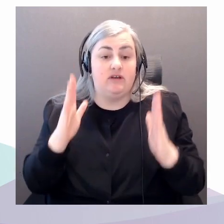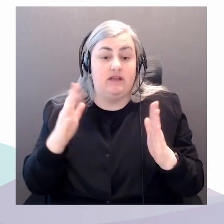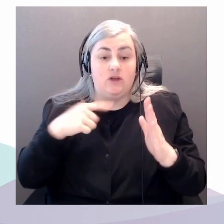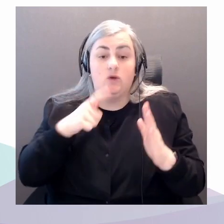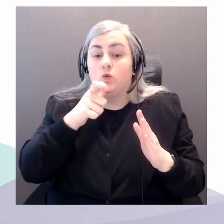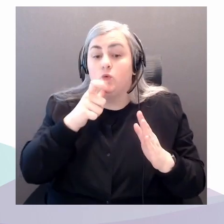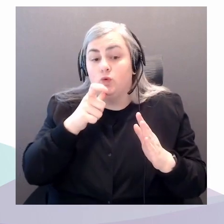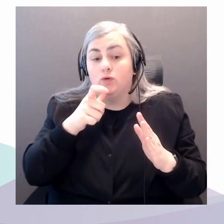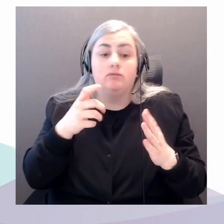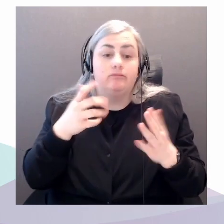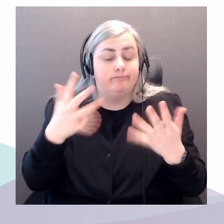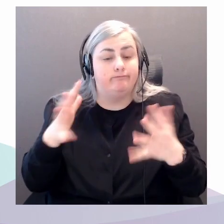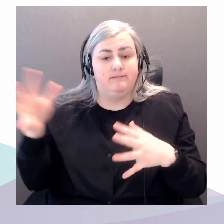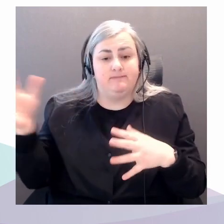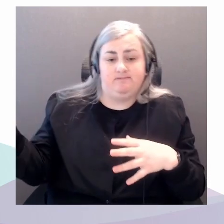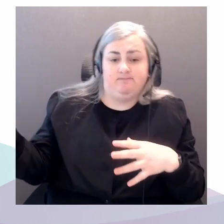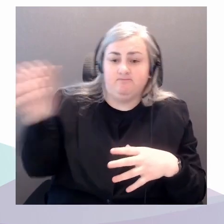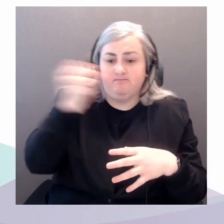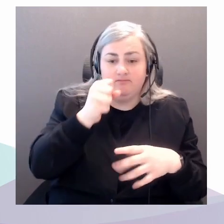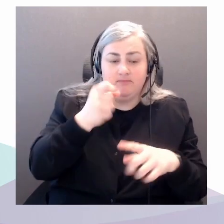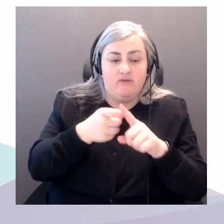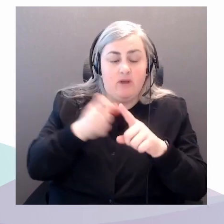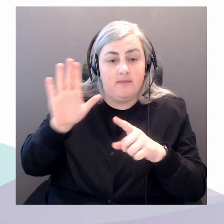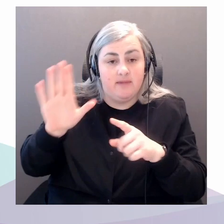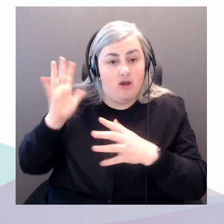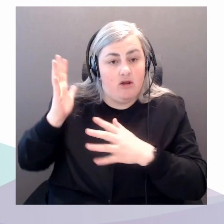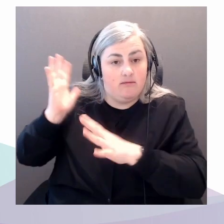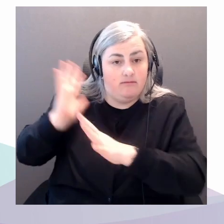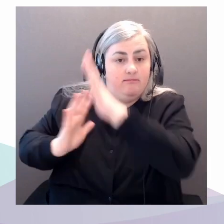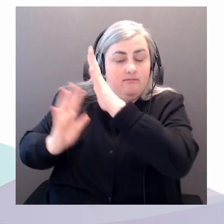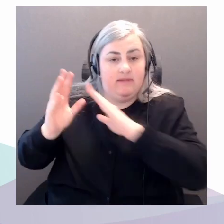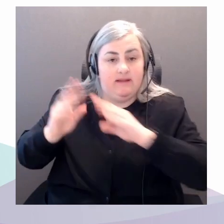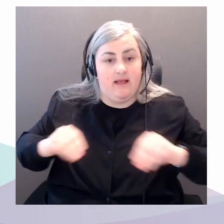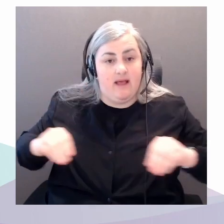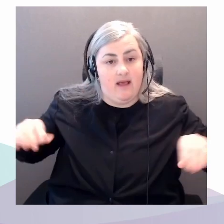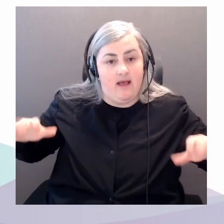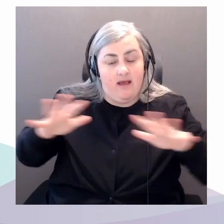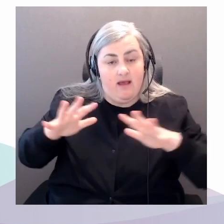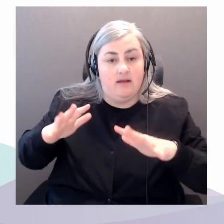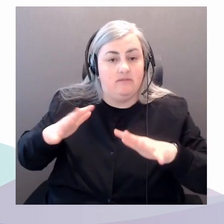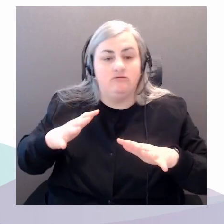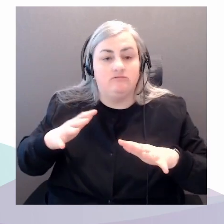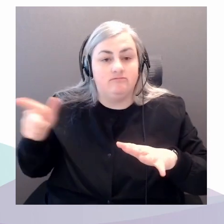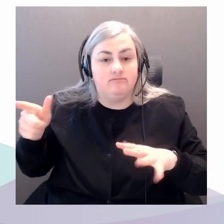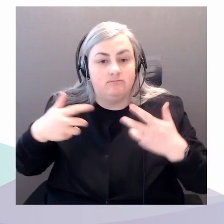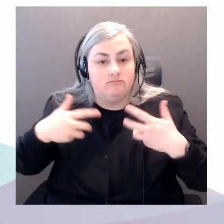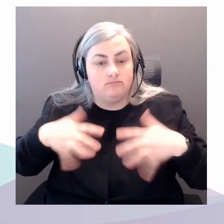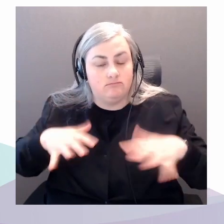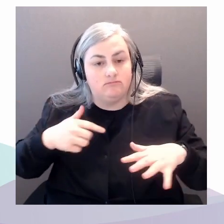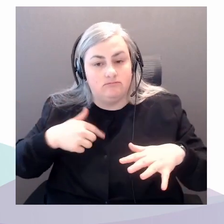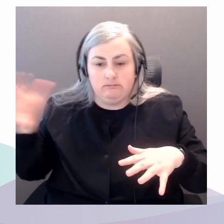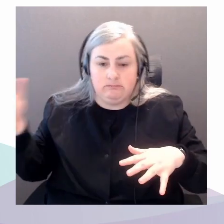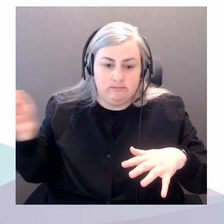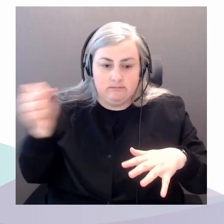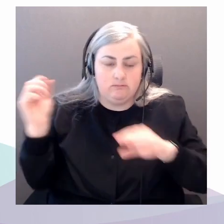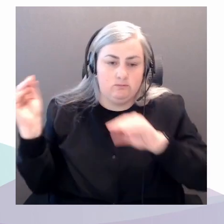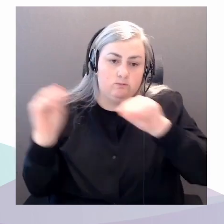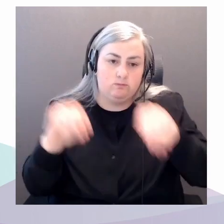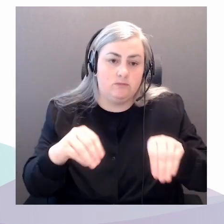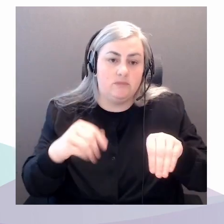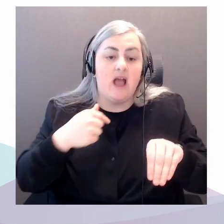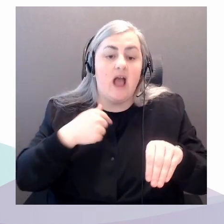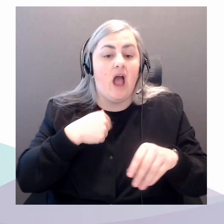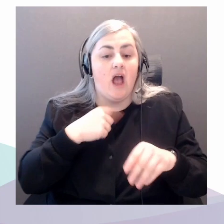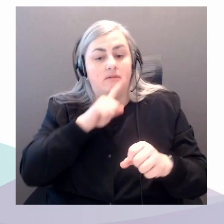against their will, I am committed to what Tiffany King calls a notion of mutual care. And I